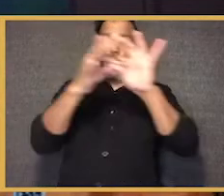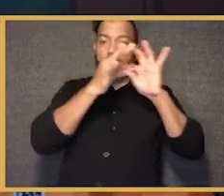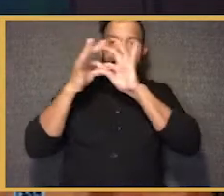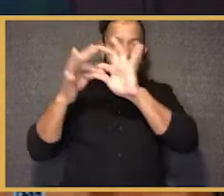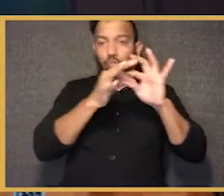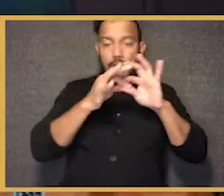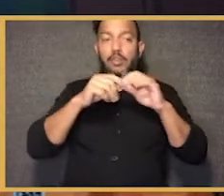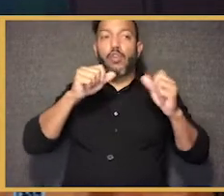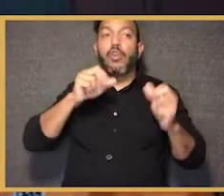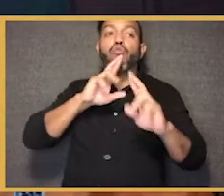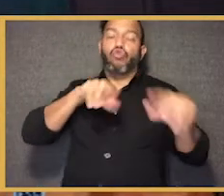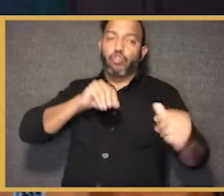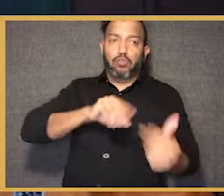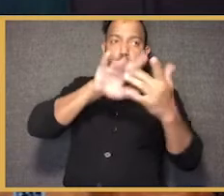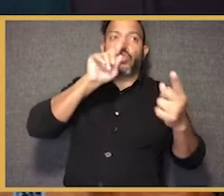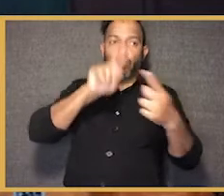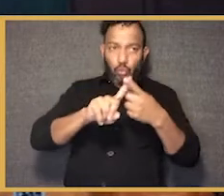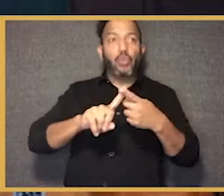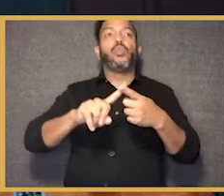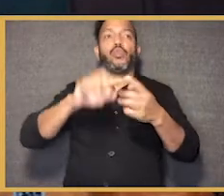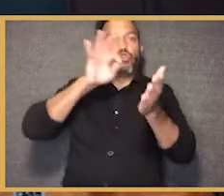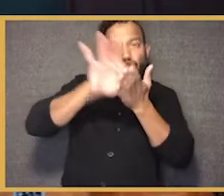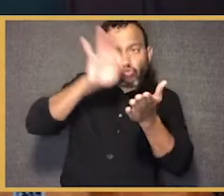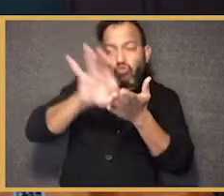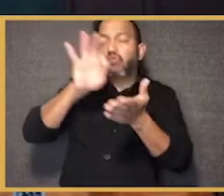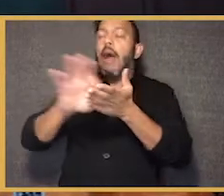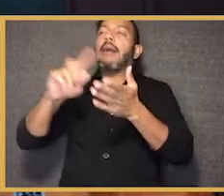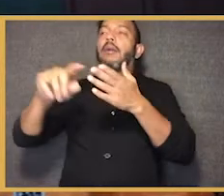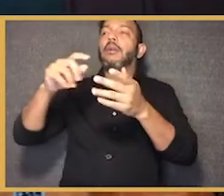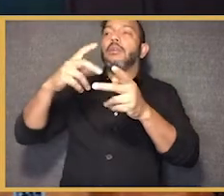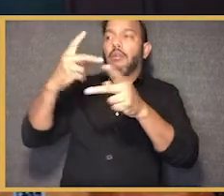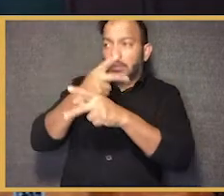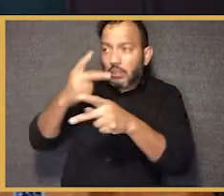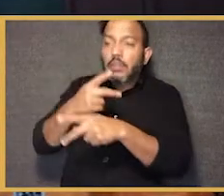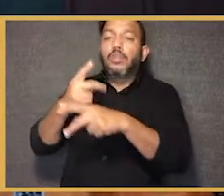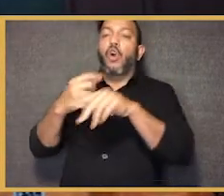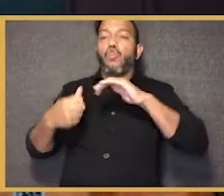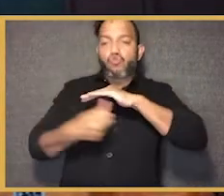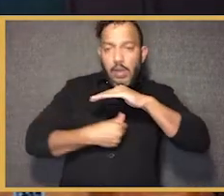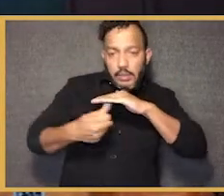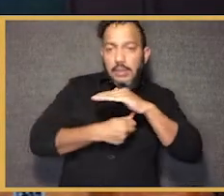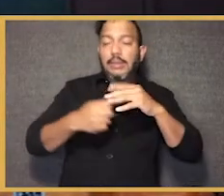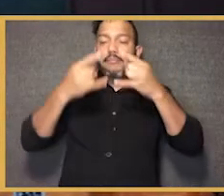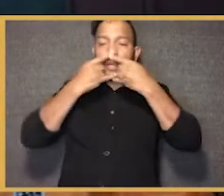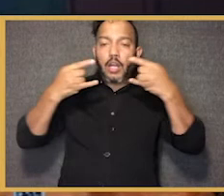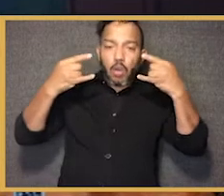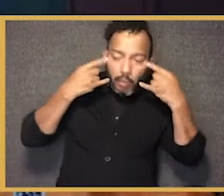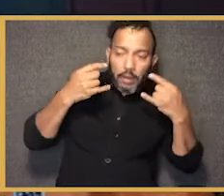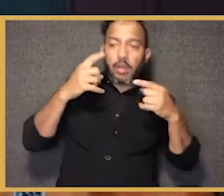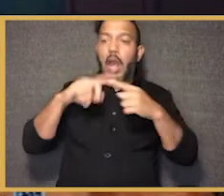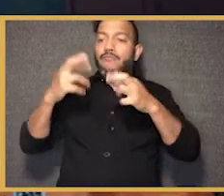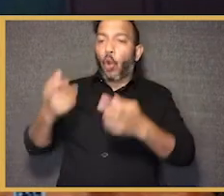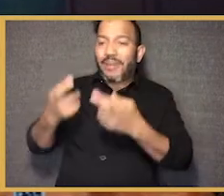strategy around rapid results testing, contact tracing, quarantine, mask wearing, broad compliance with